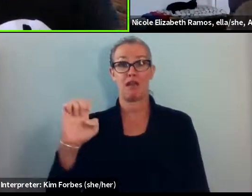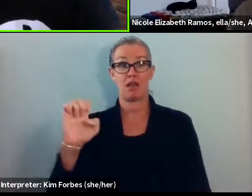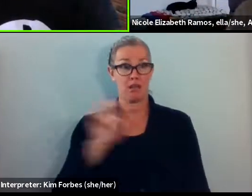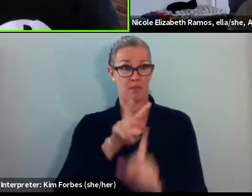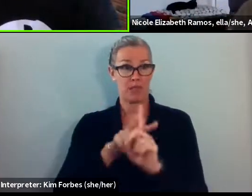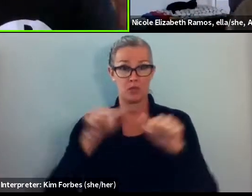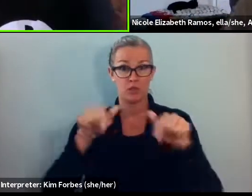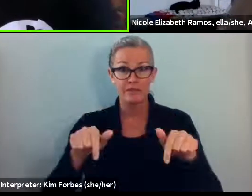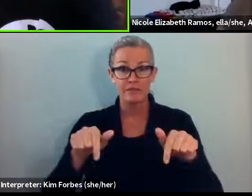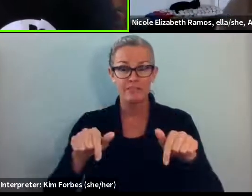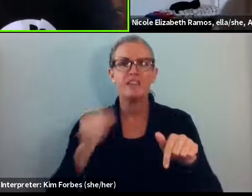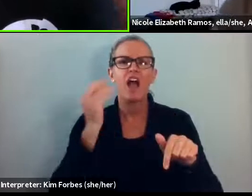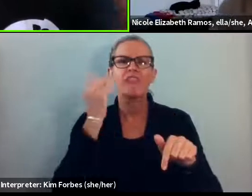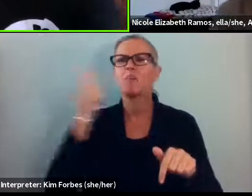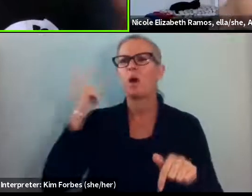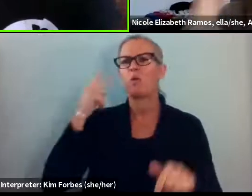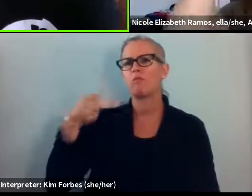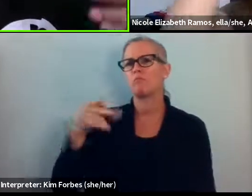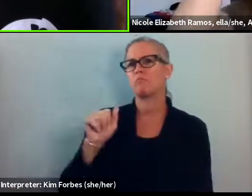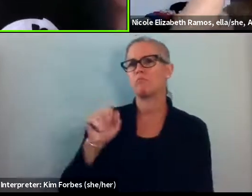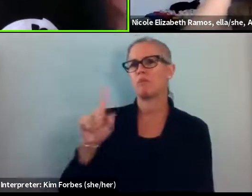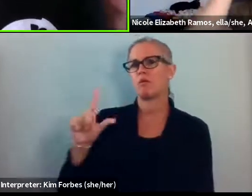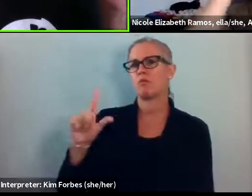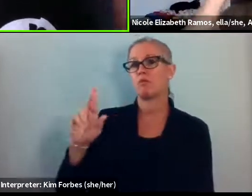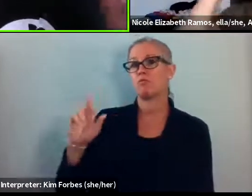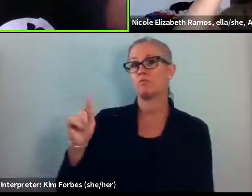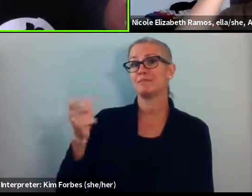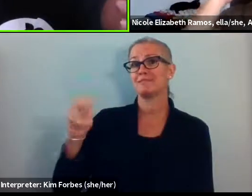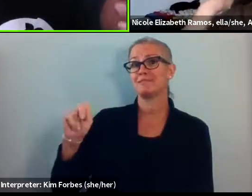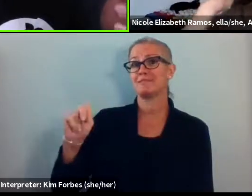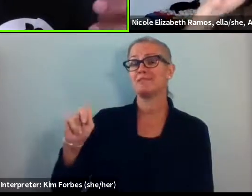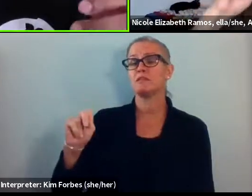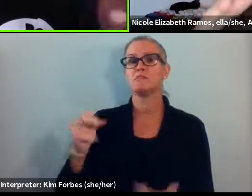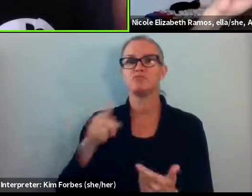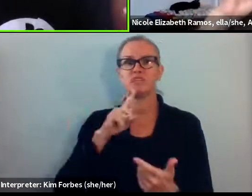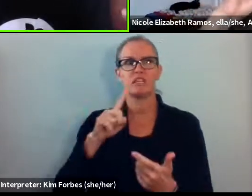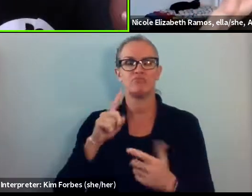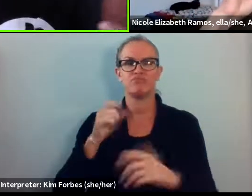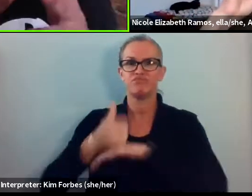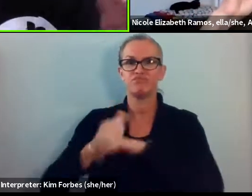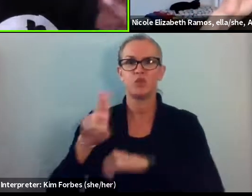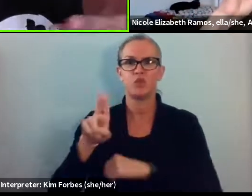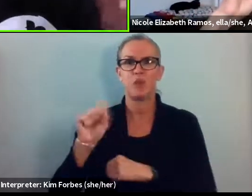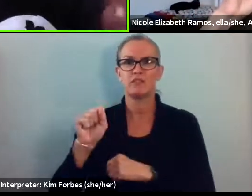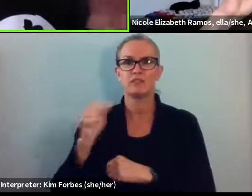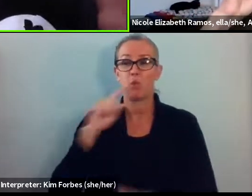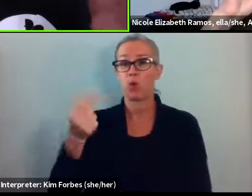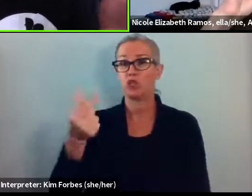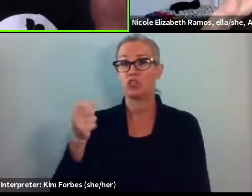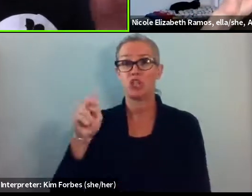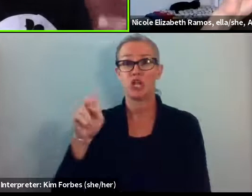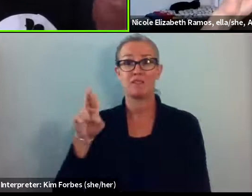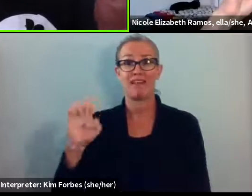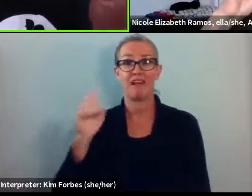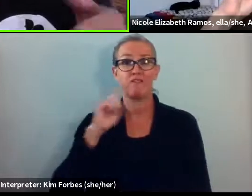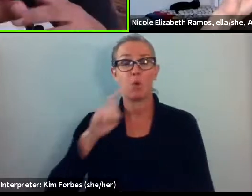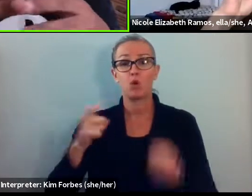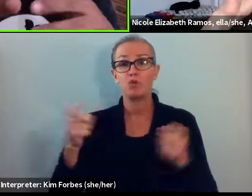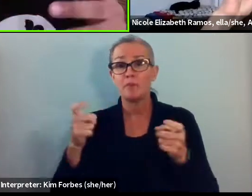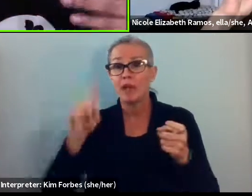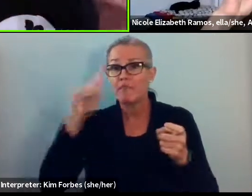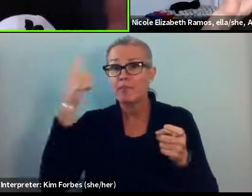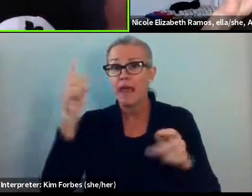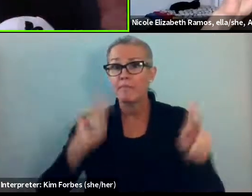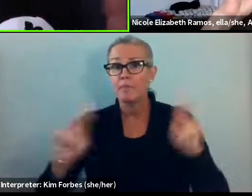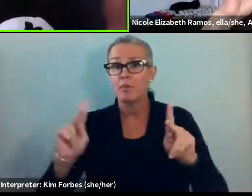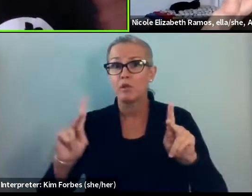Robeson back in the day, you know, charging United States with genocide for the treatment of Black people in America. Do you think it applies here when it